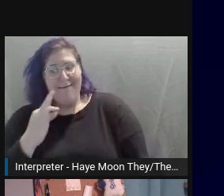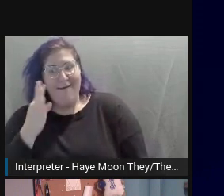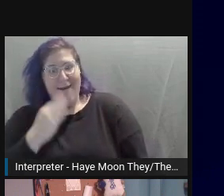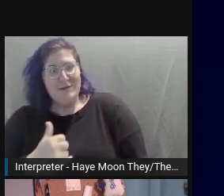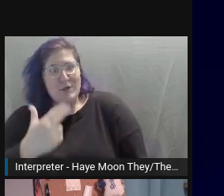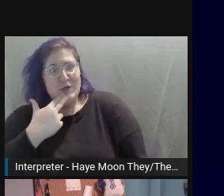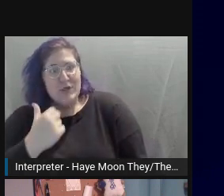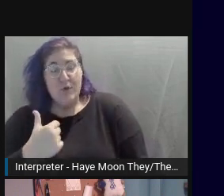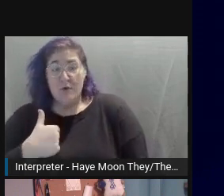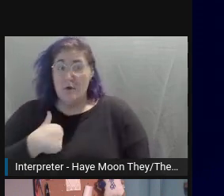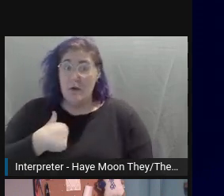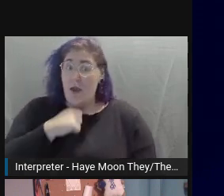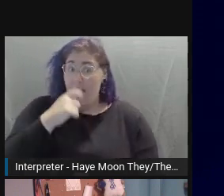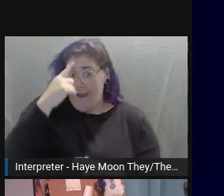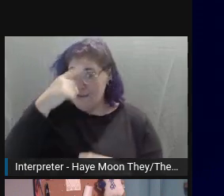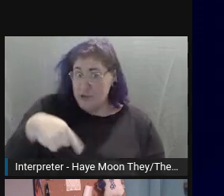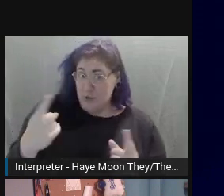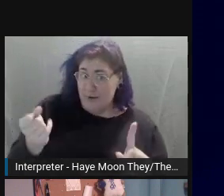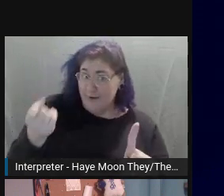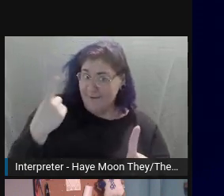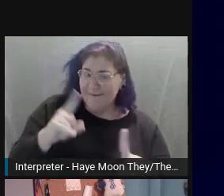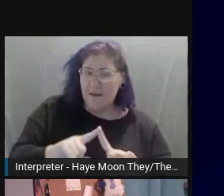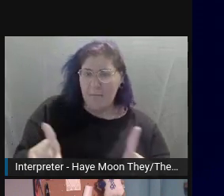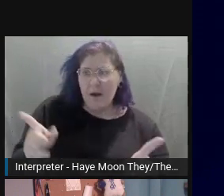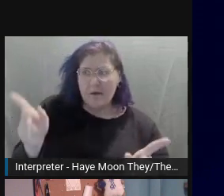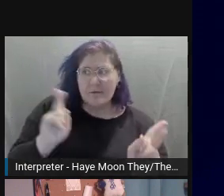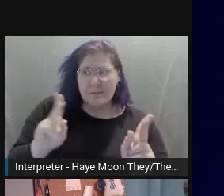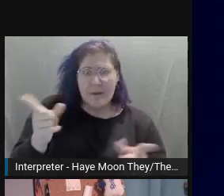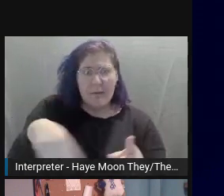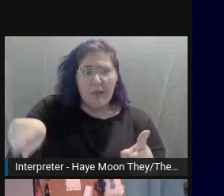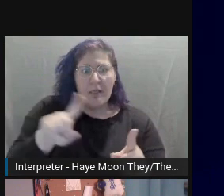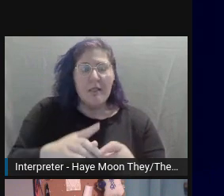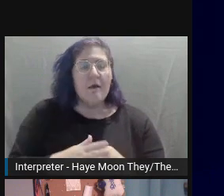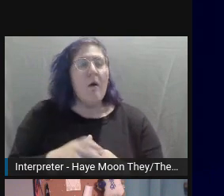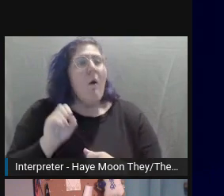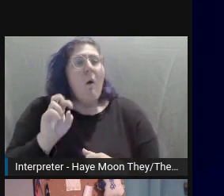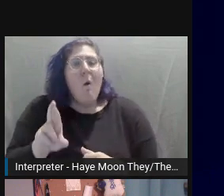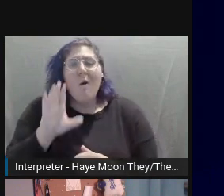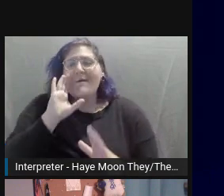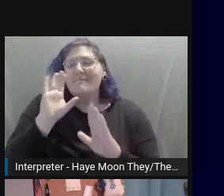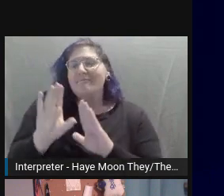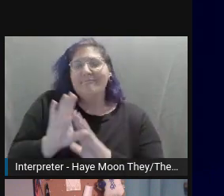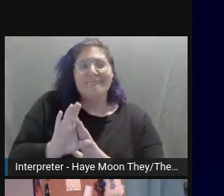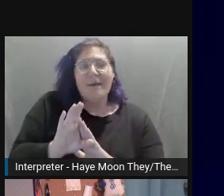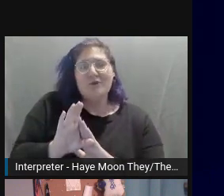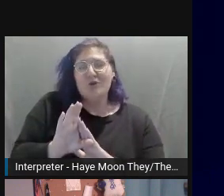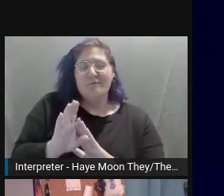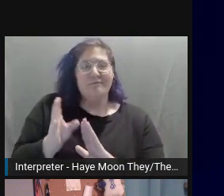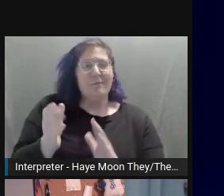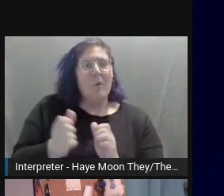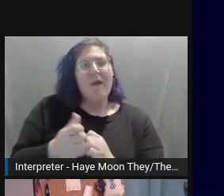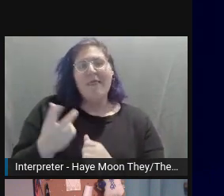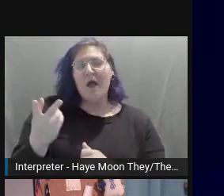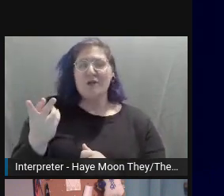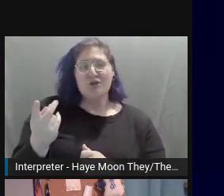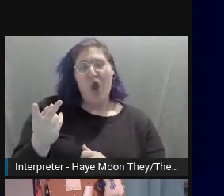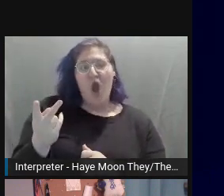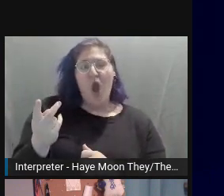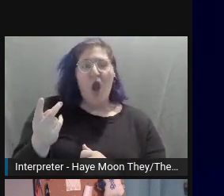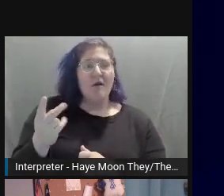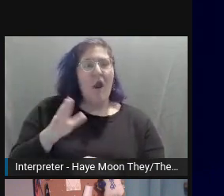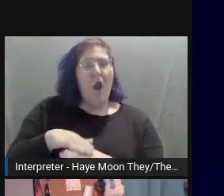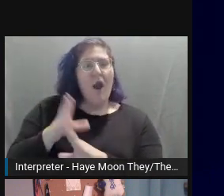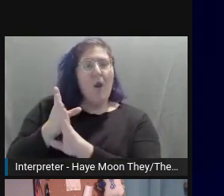on animal abuse and you're using an image of a dog leaning up against a kind of wall, then you'll probably use more subjective language, like